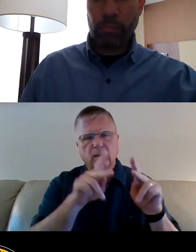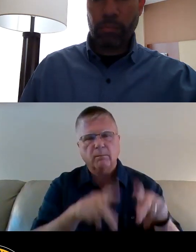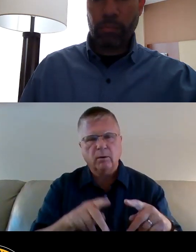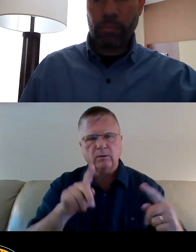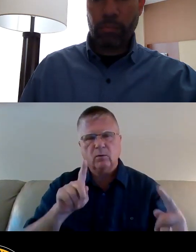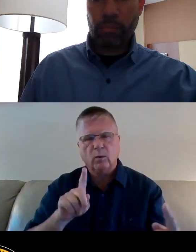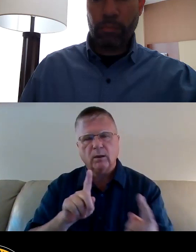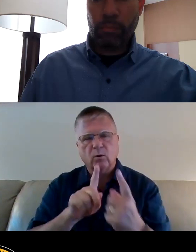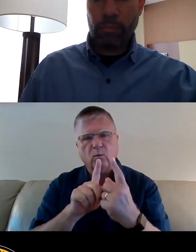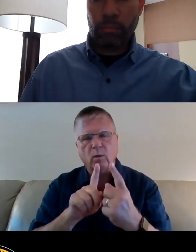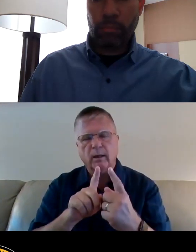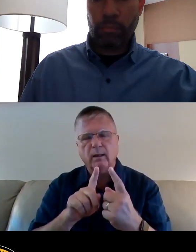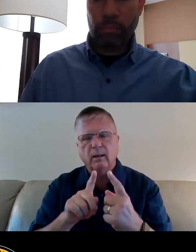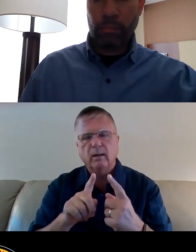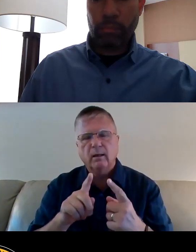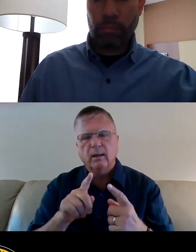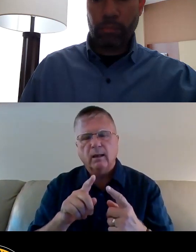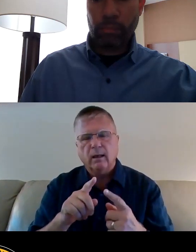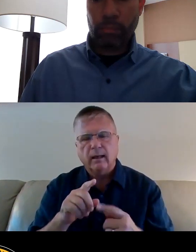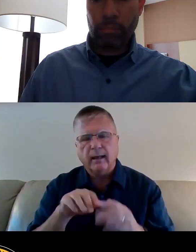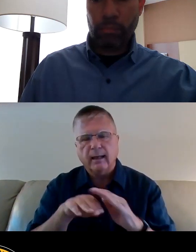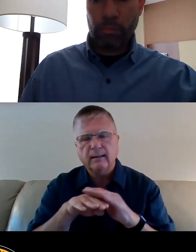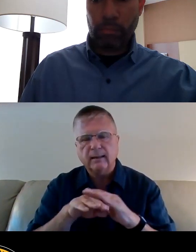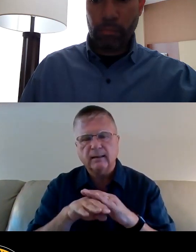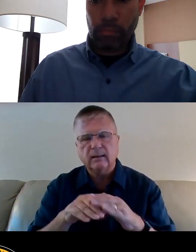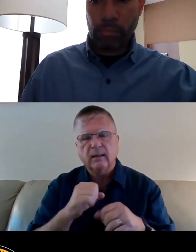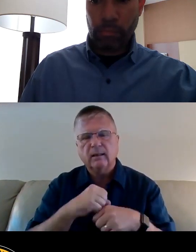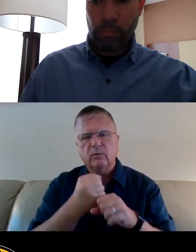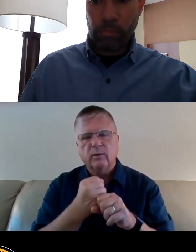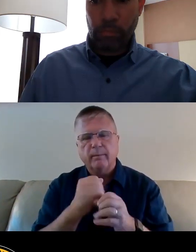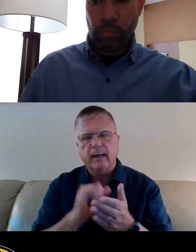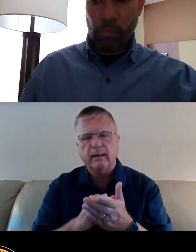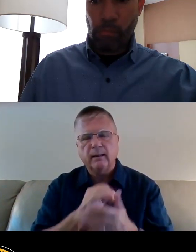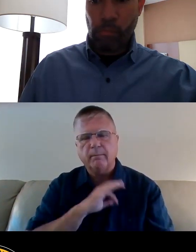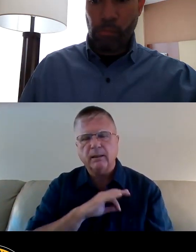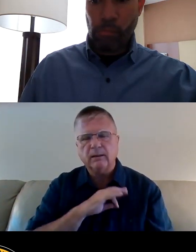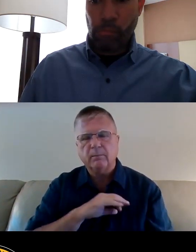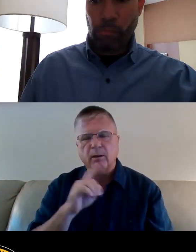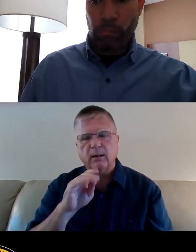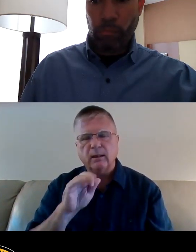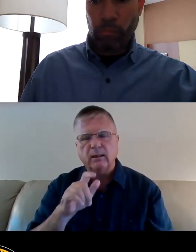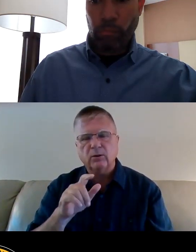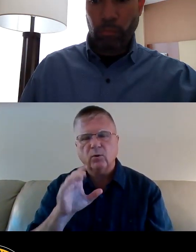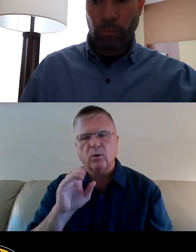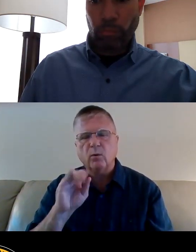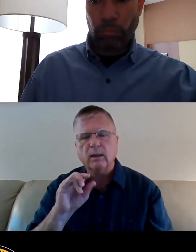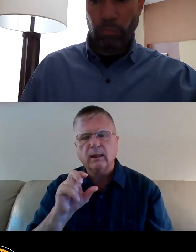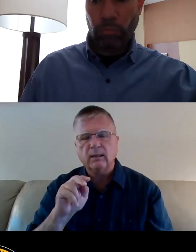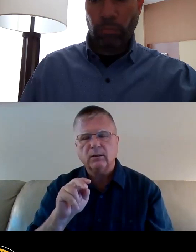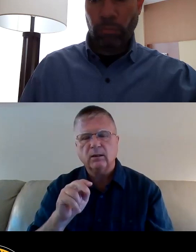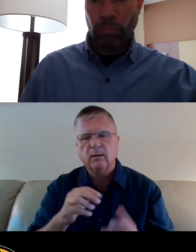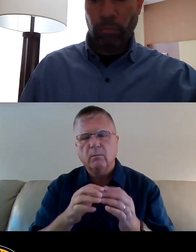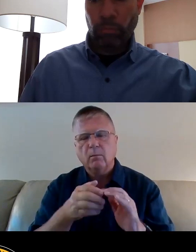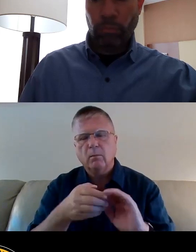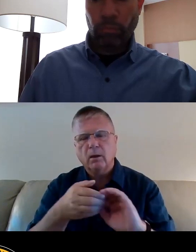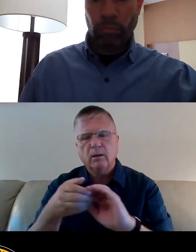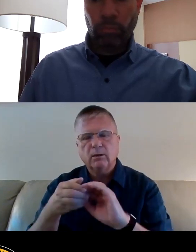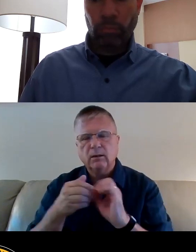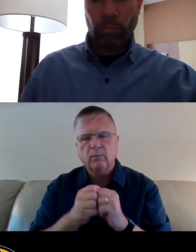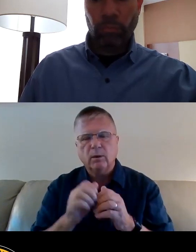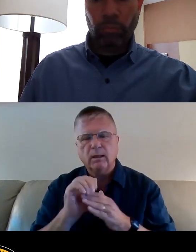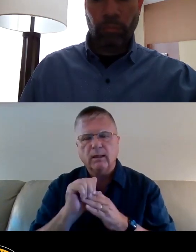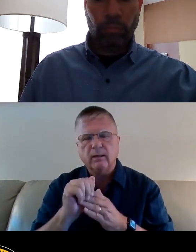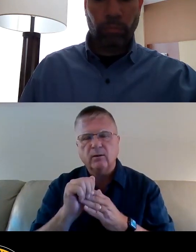we formed the Pittsburgh Digital Inclusion Coalition in partnership with leaders of communities such as age-friendly,